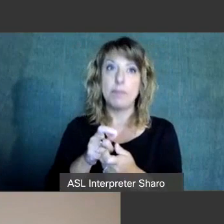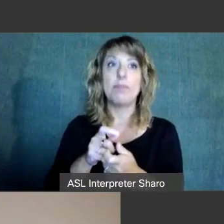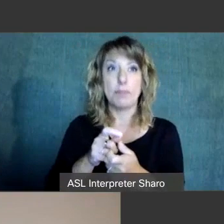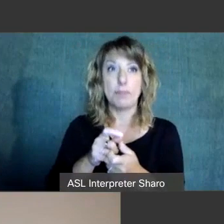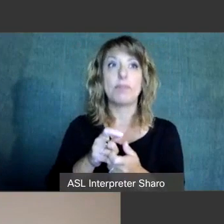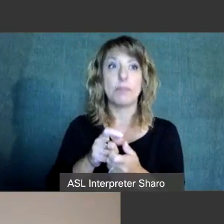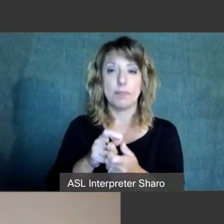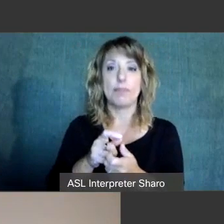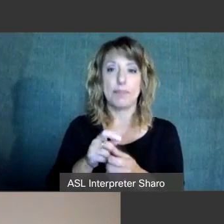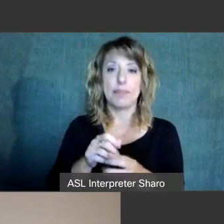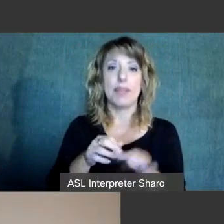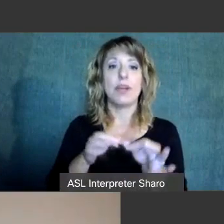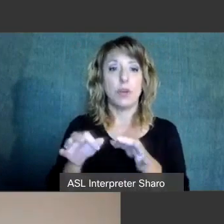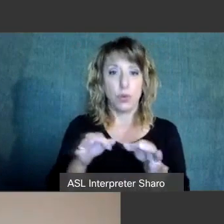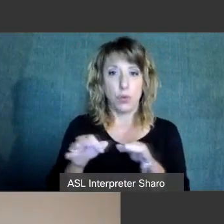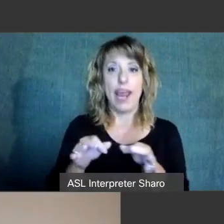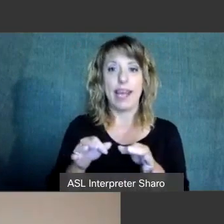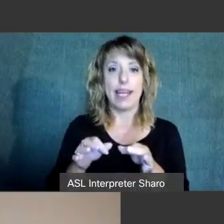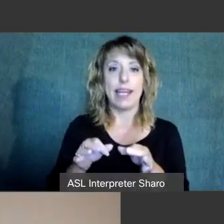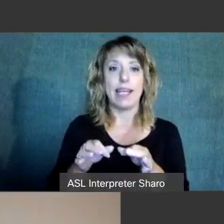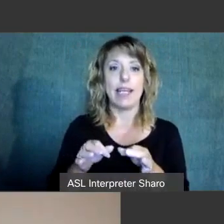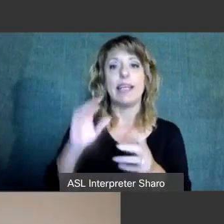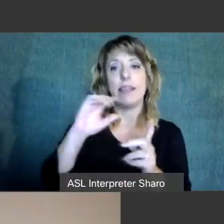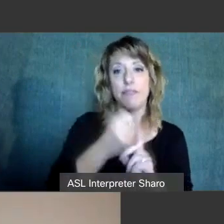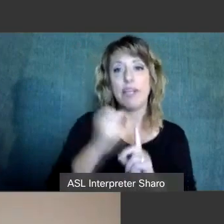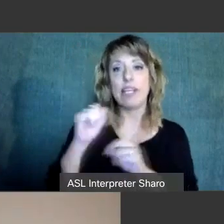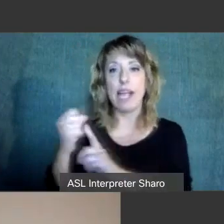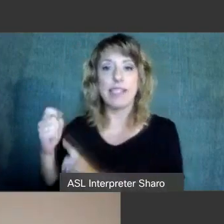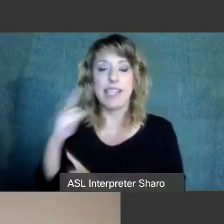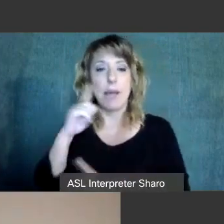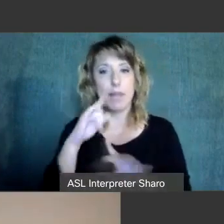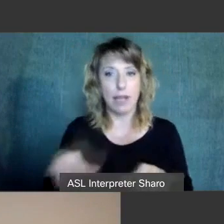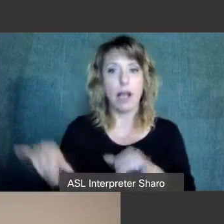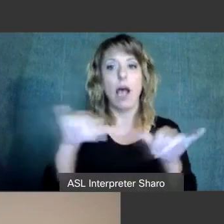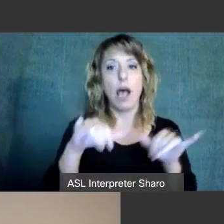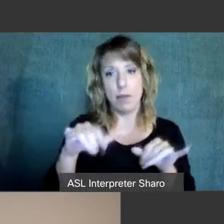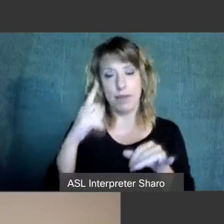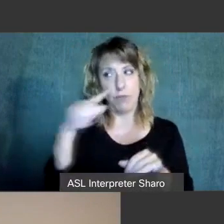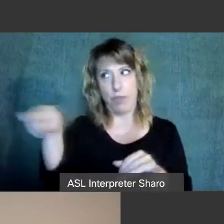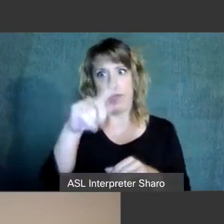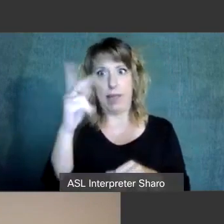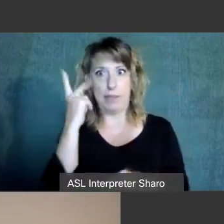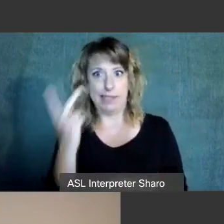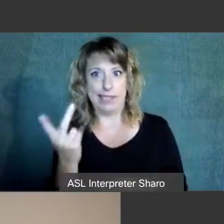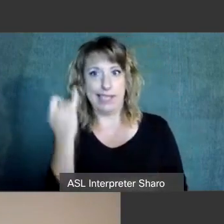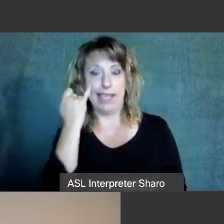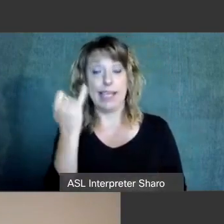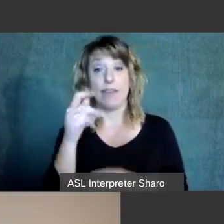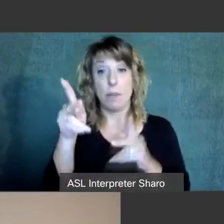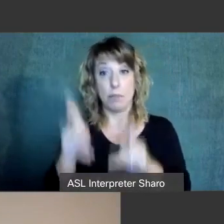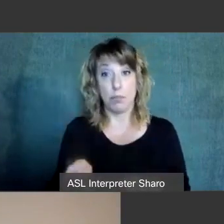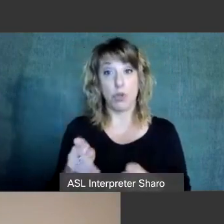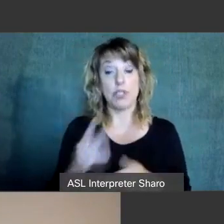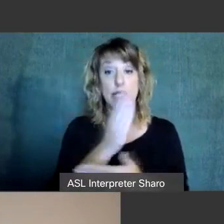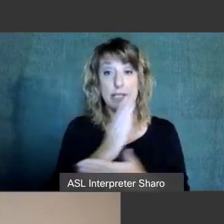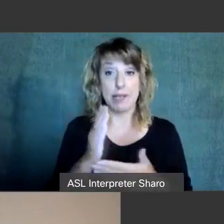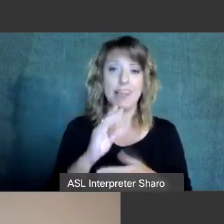vignettes that would be common for MDJs to encounter if a person on the spectrum